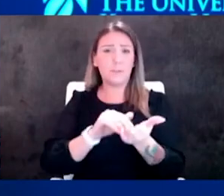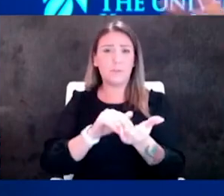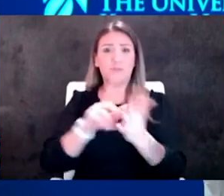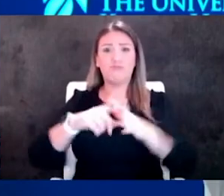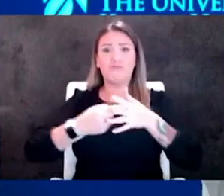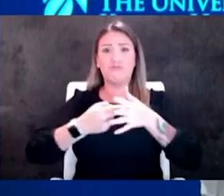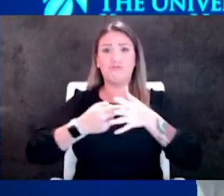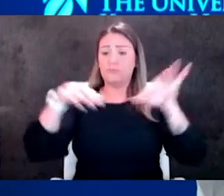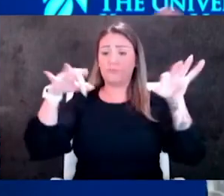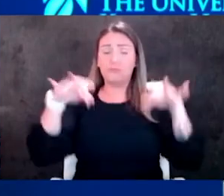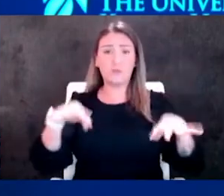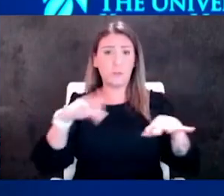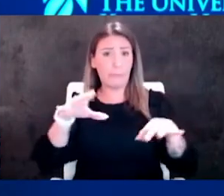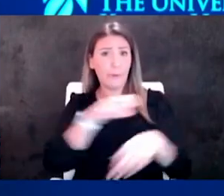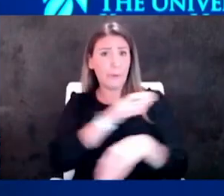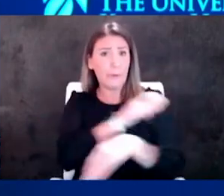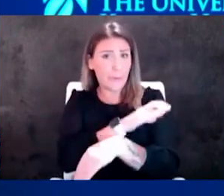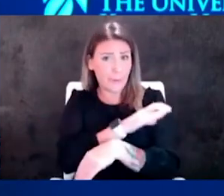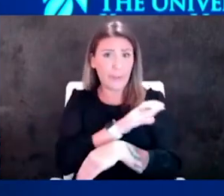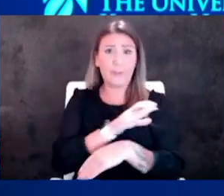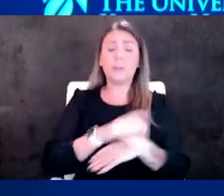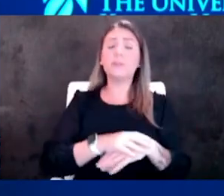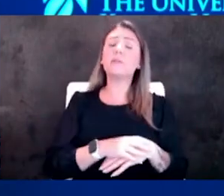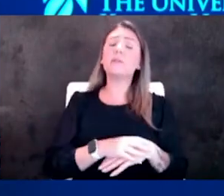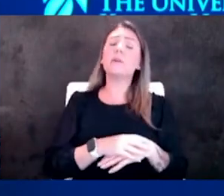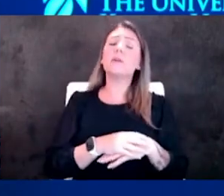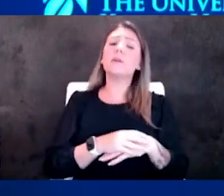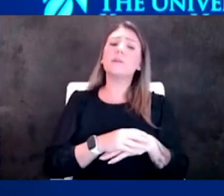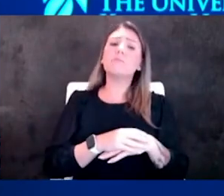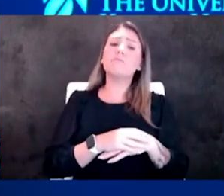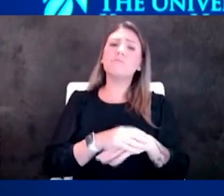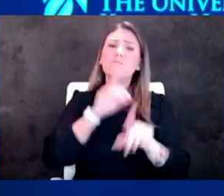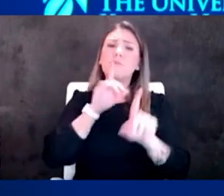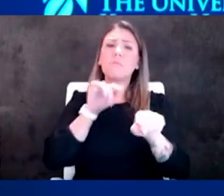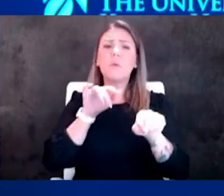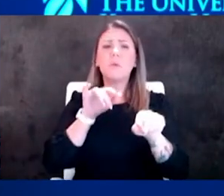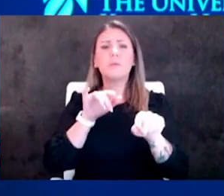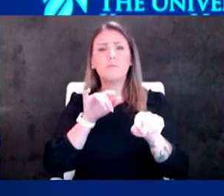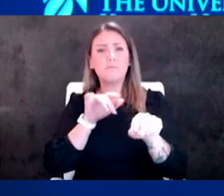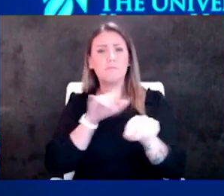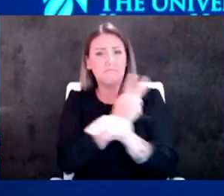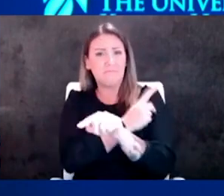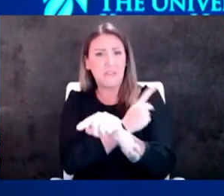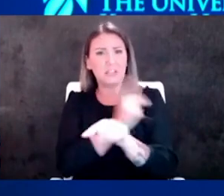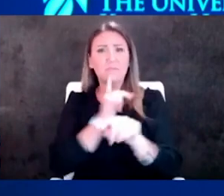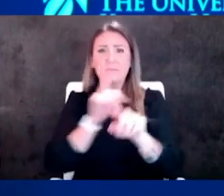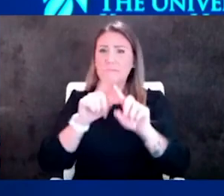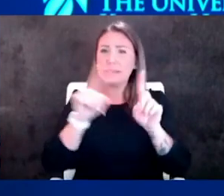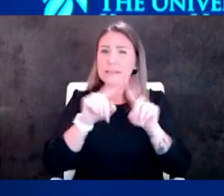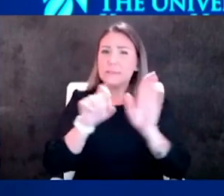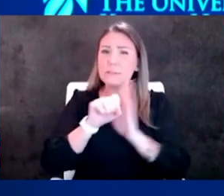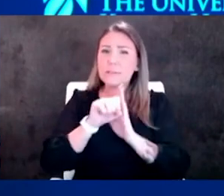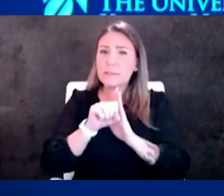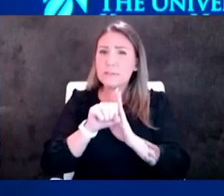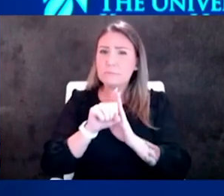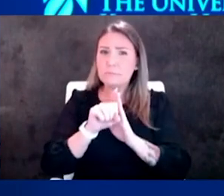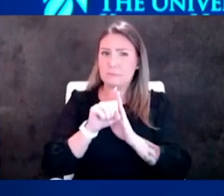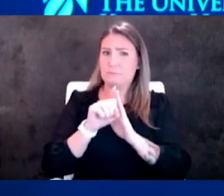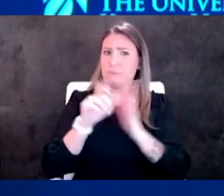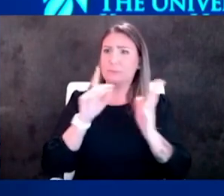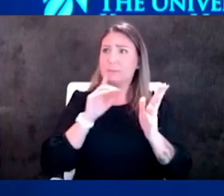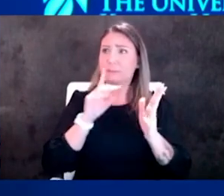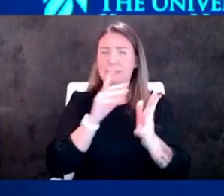primary care physicians by the way who reported that gosh our patients are having different symptoms than they had and yet they were testing